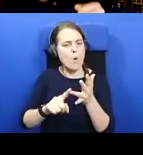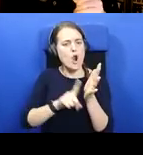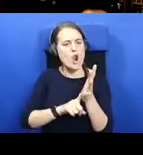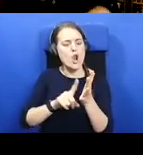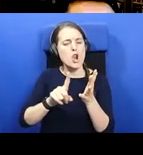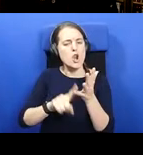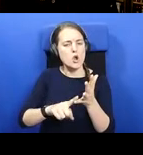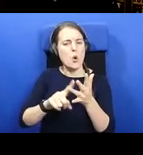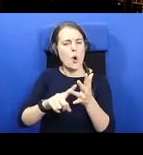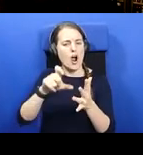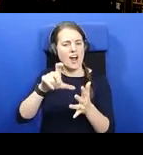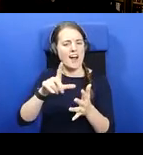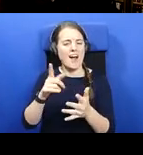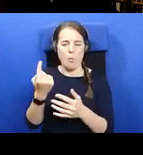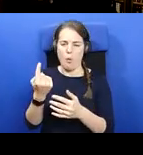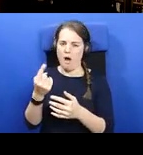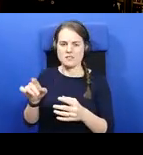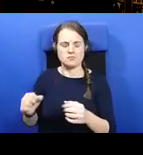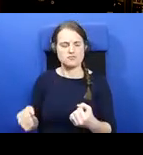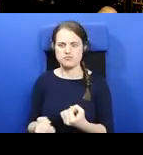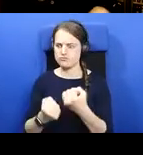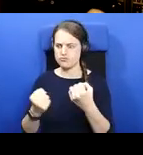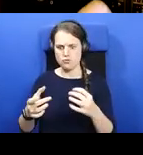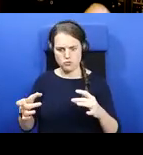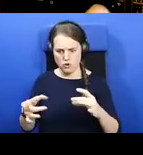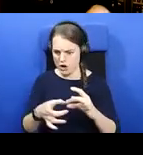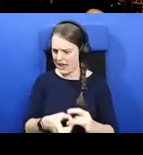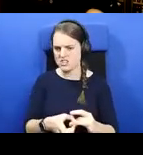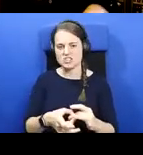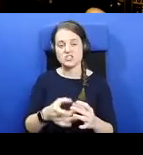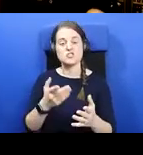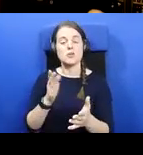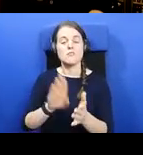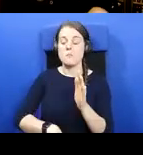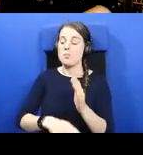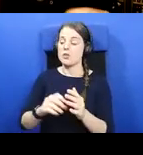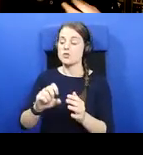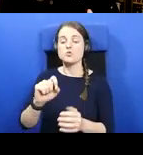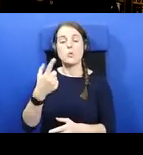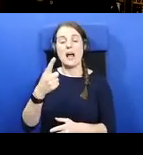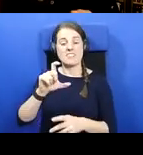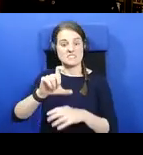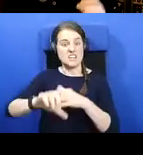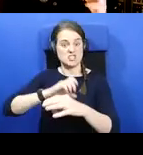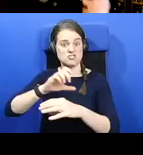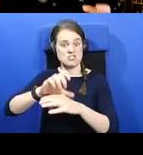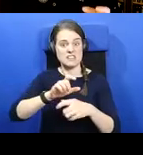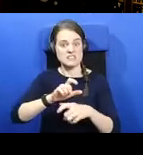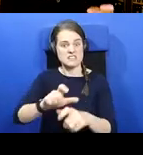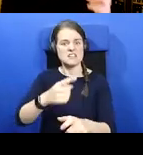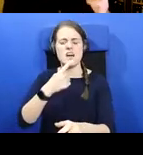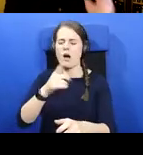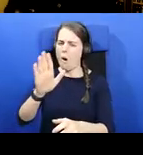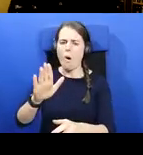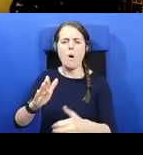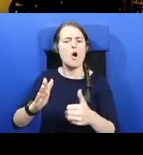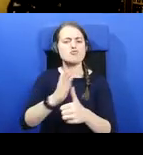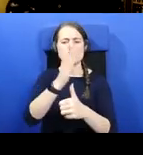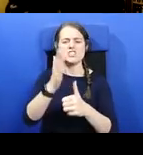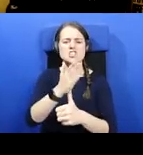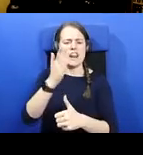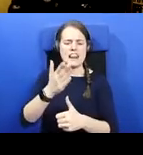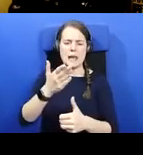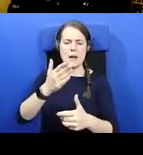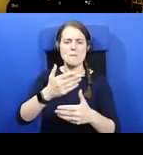prevalent. So even as late as the 12th century, he's been described as originally having been a monk of Bangor.